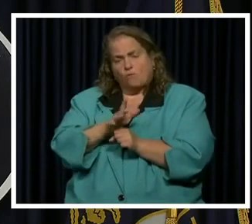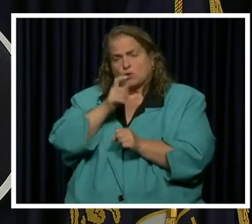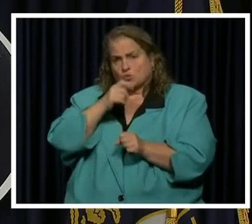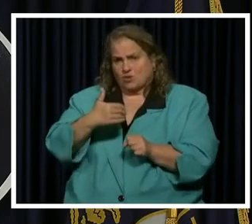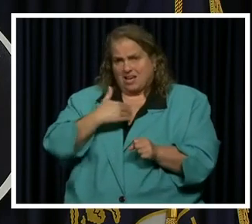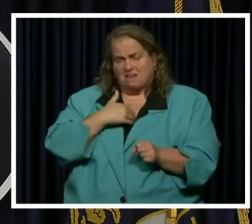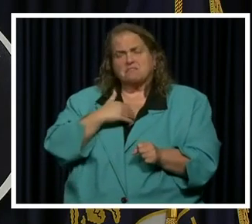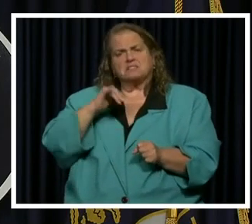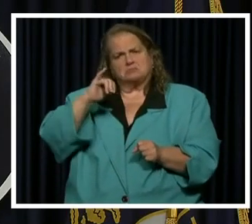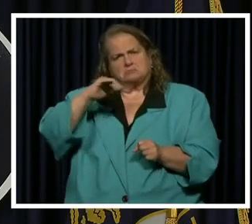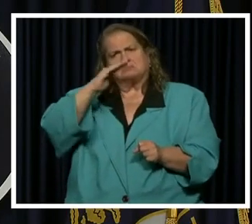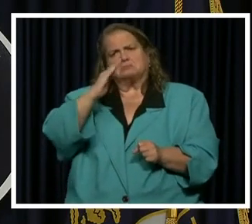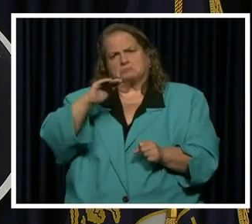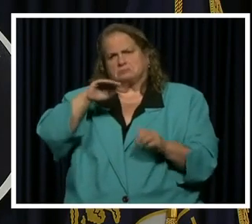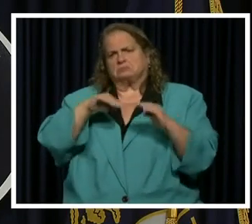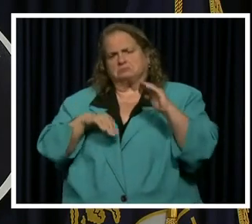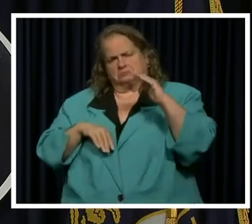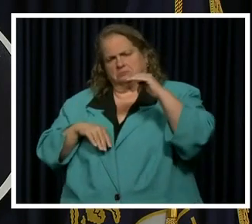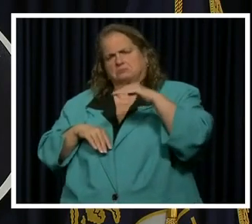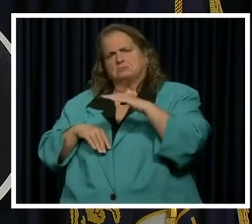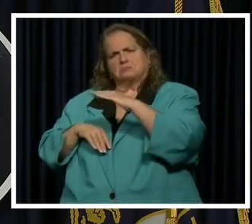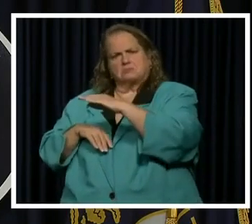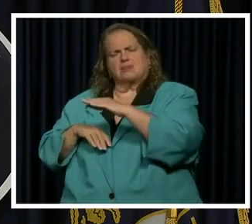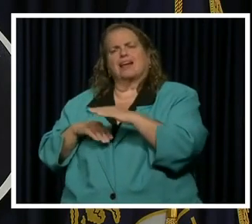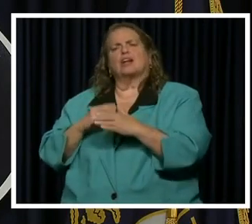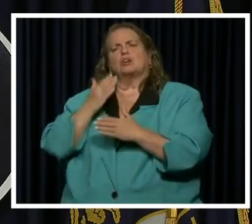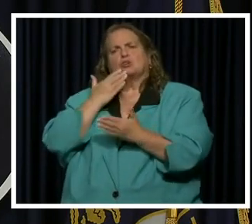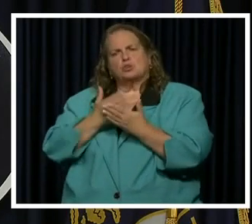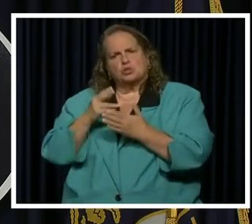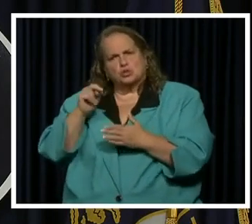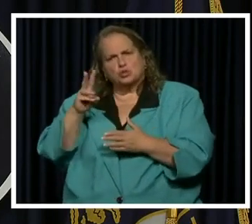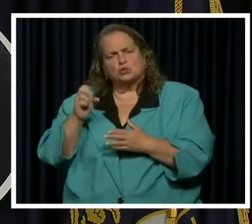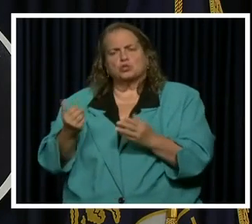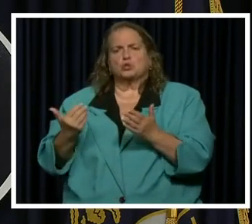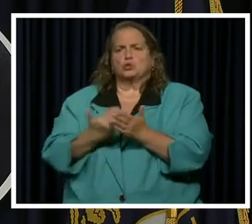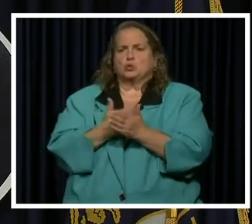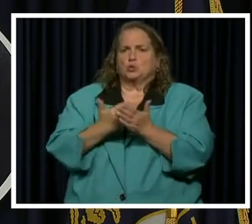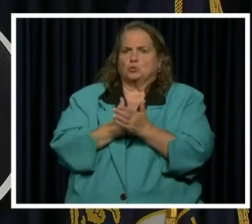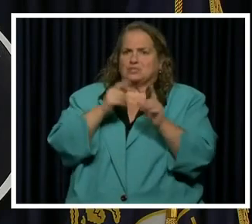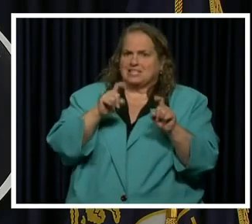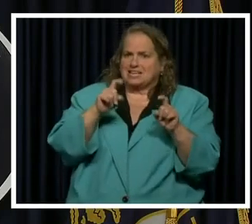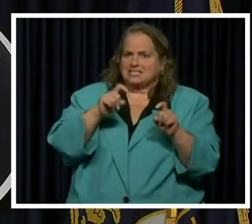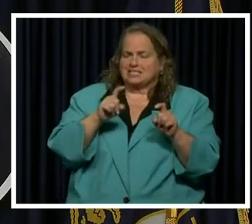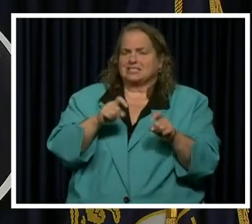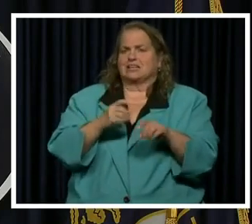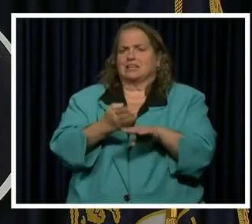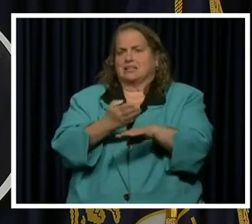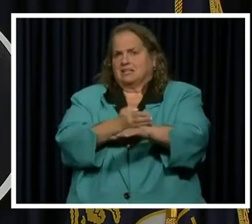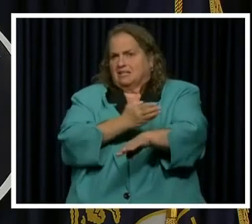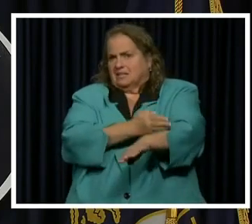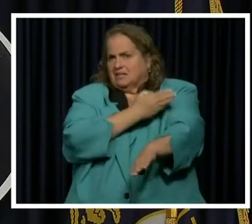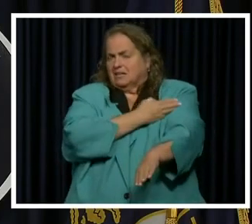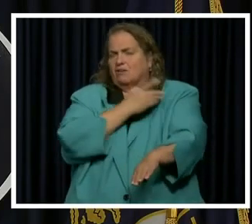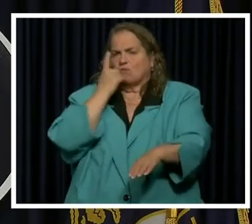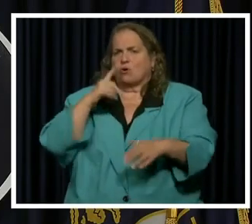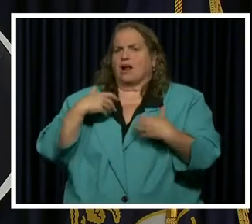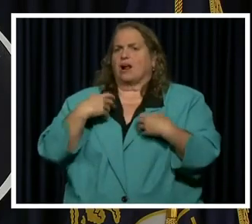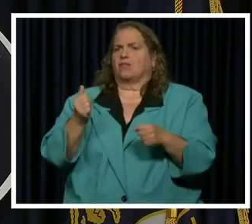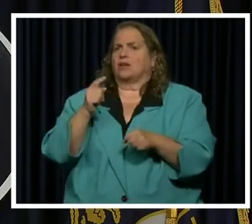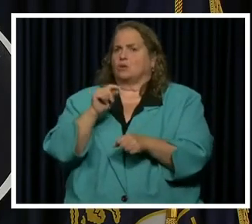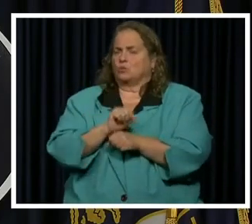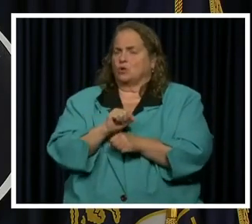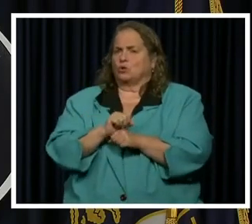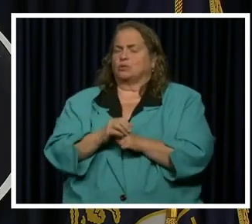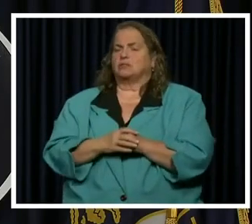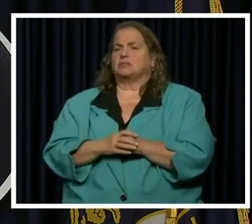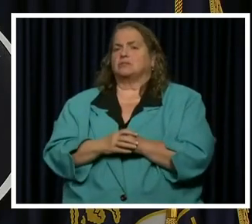and some good news and new testing and what we think we'll be able to do for for healthy at work. Now, uh,